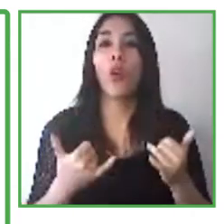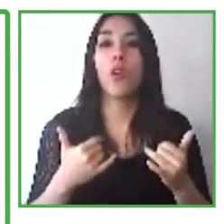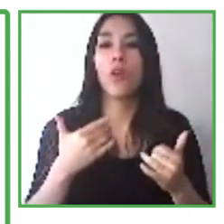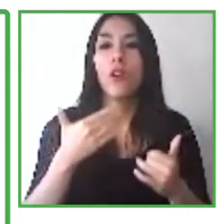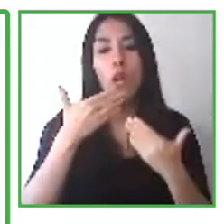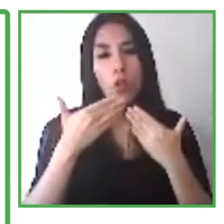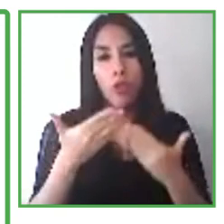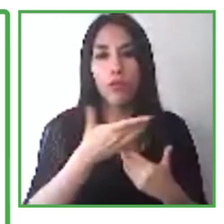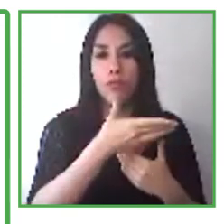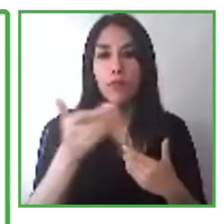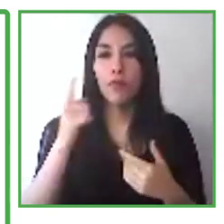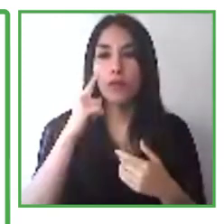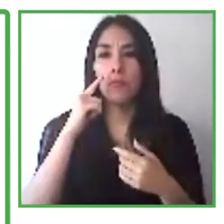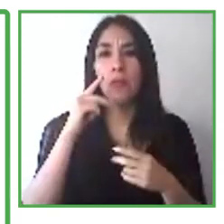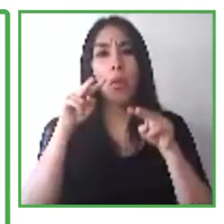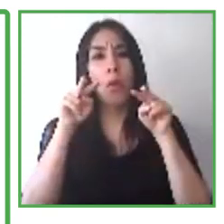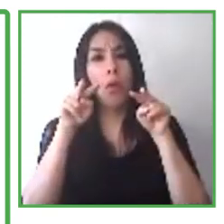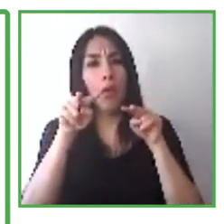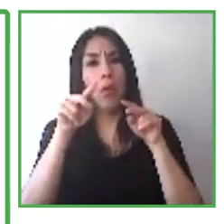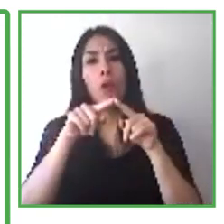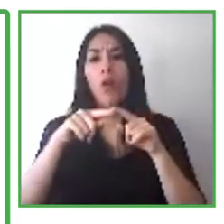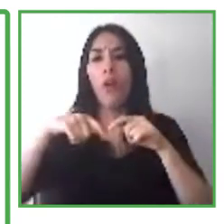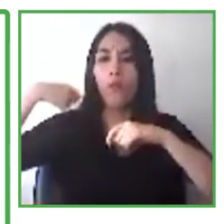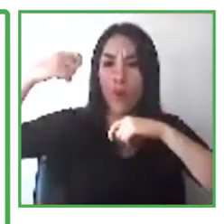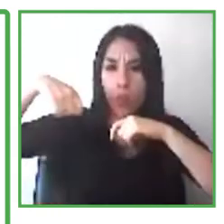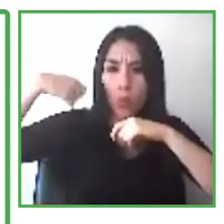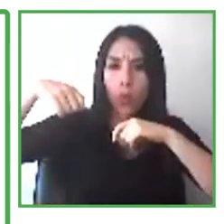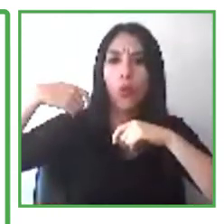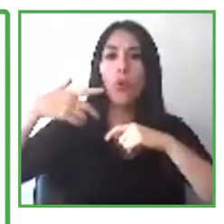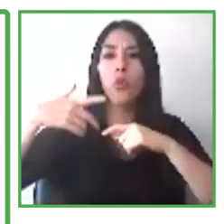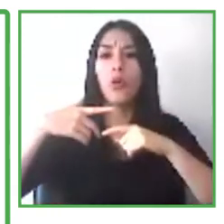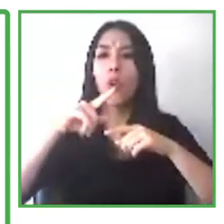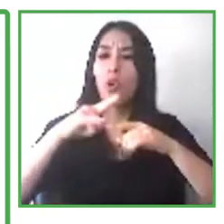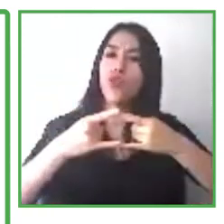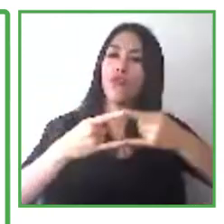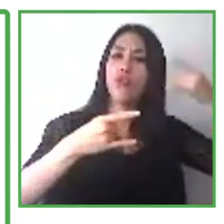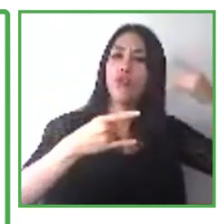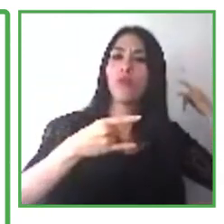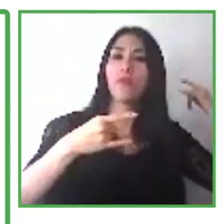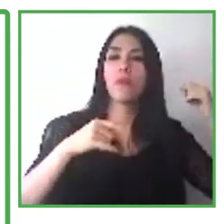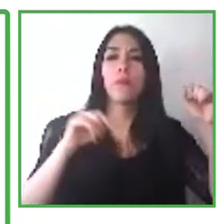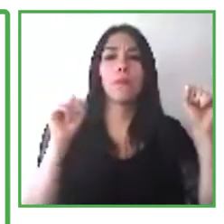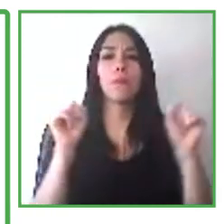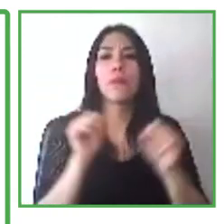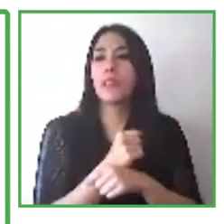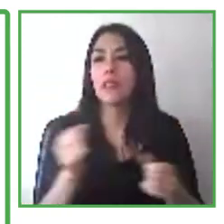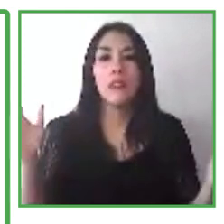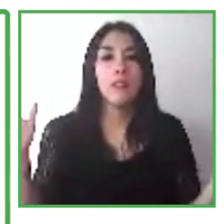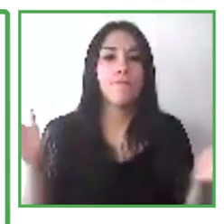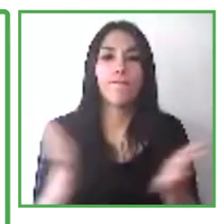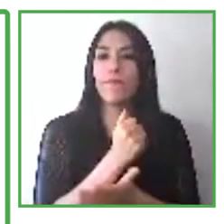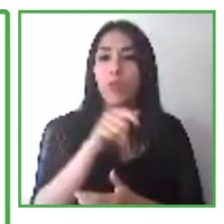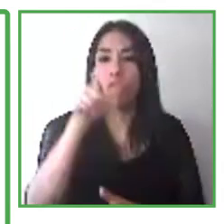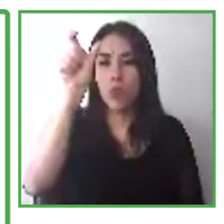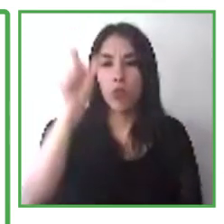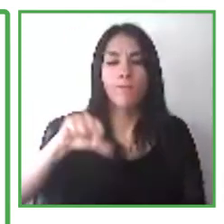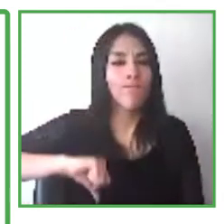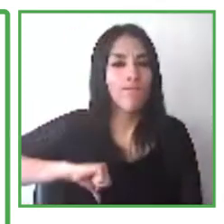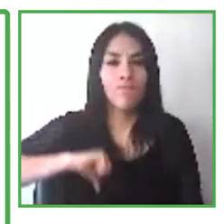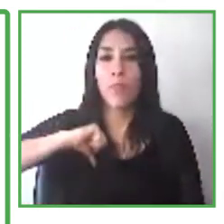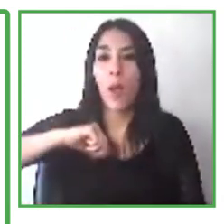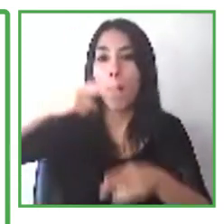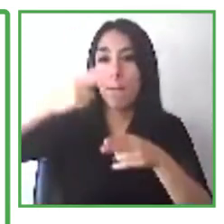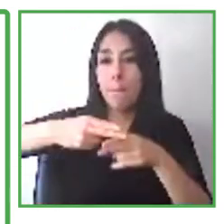this case from a young person called Mauro from Argentina in partnership with our non-profit